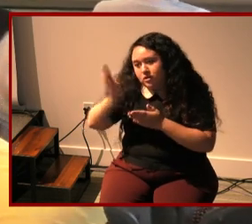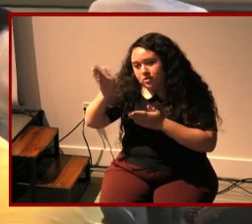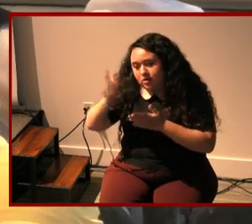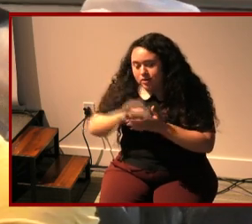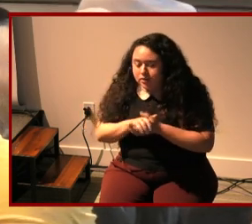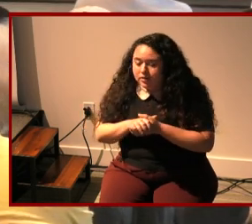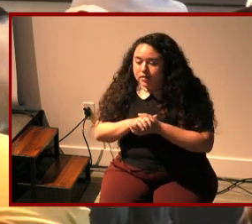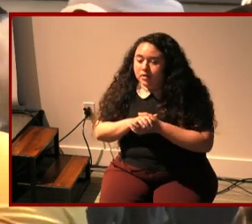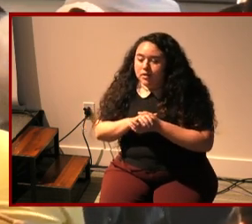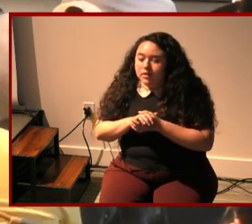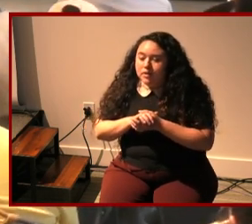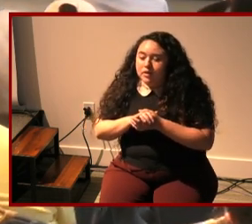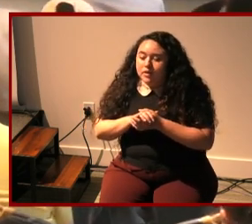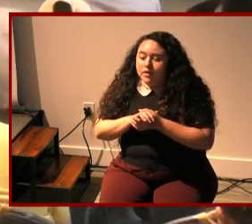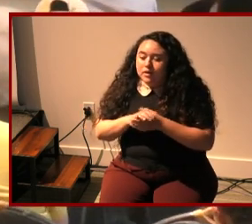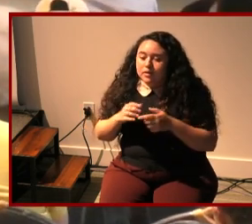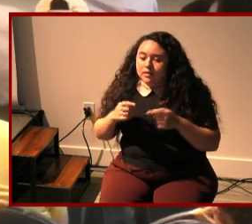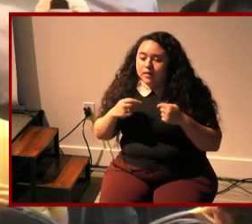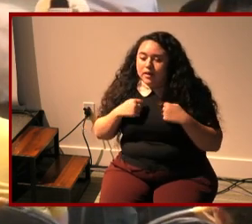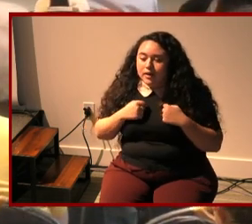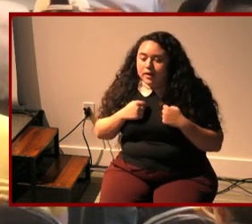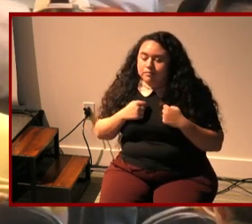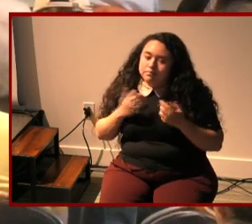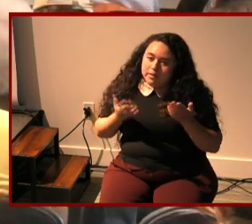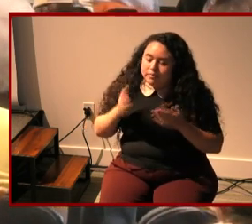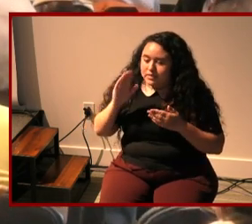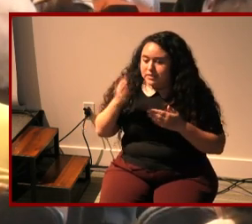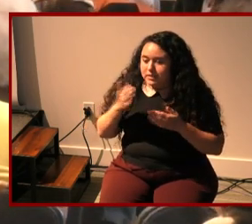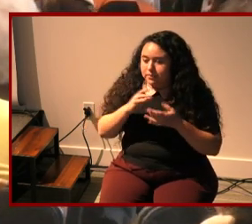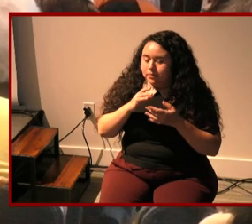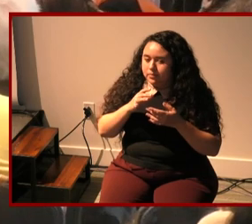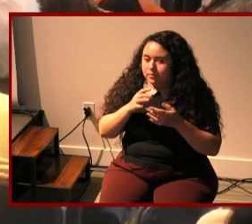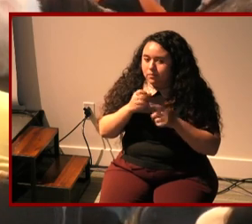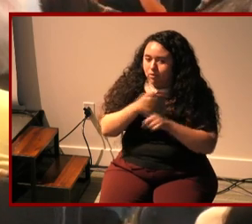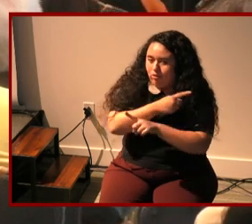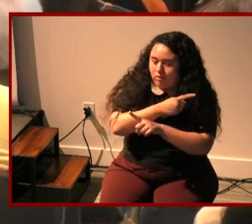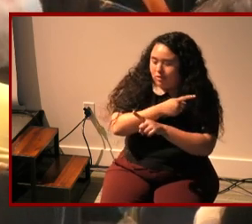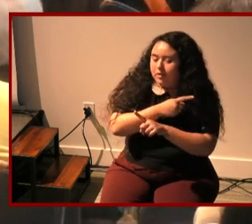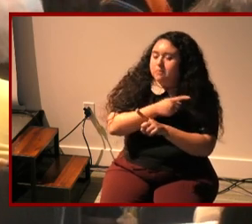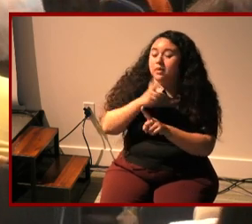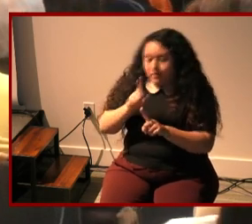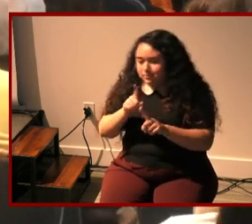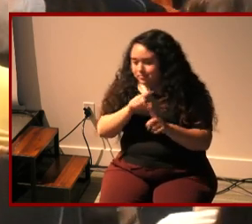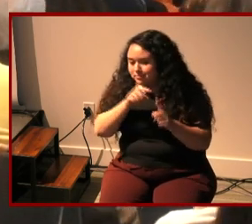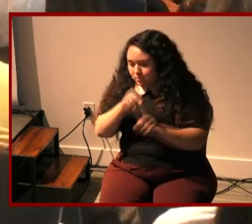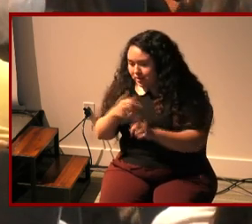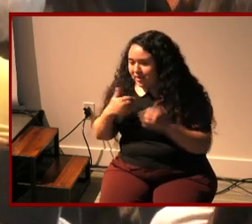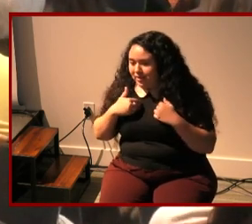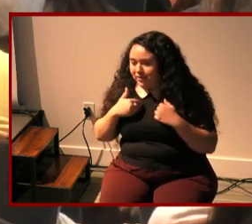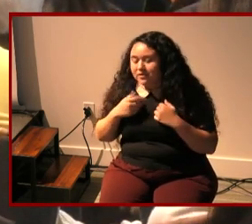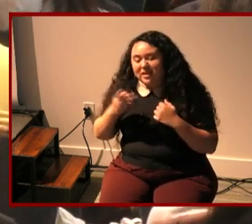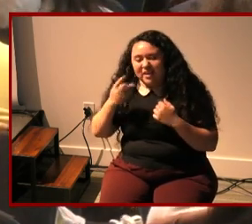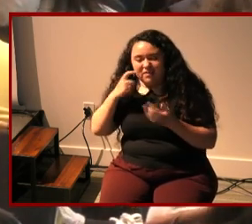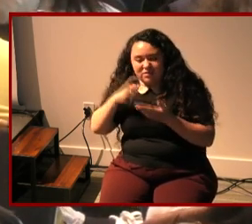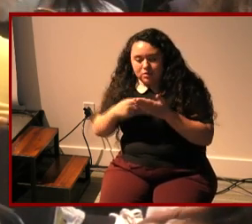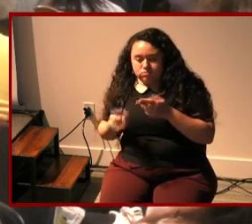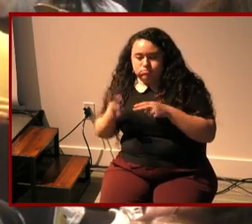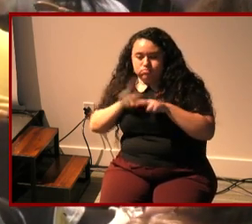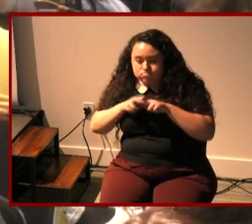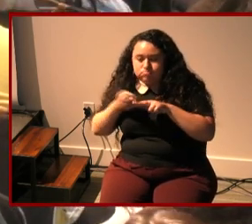i this might seem relevant at first but there's been like a big uptick in